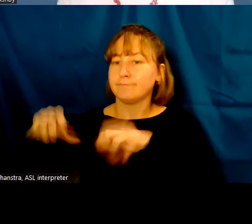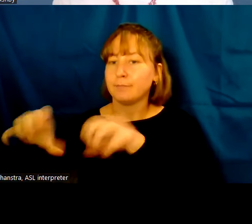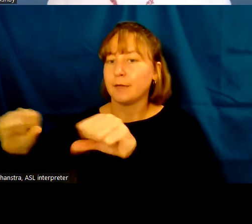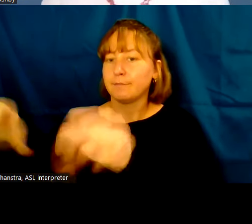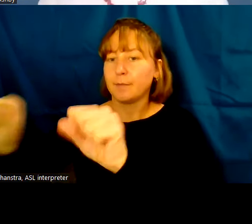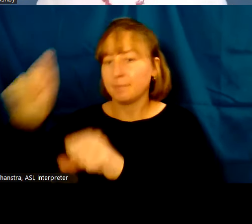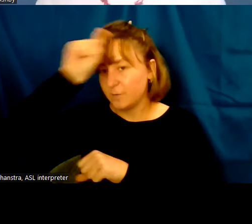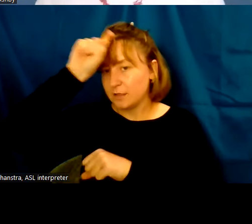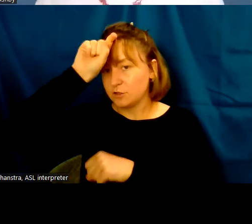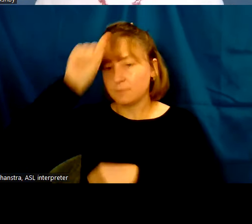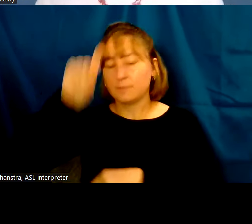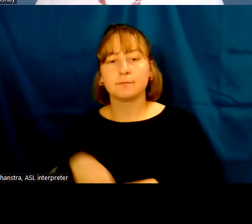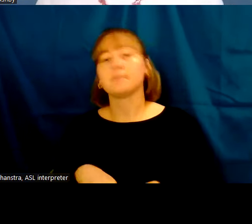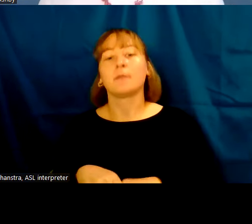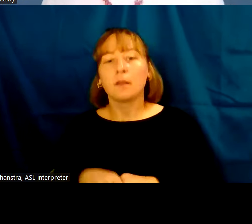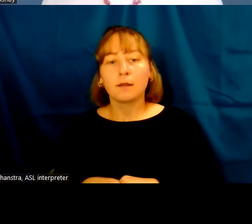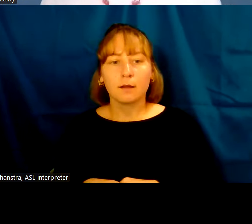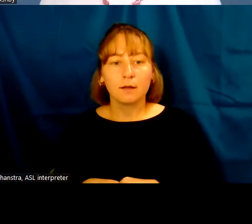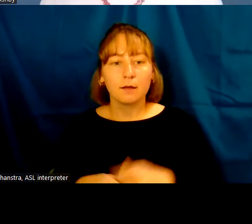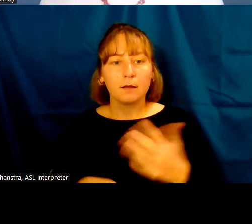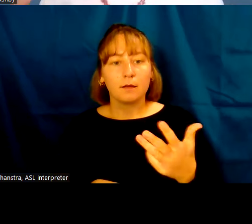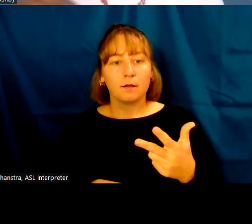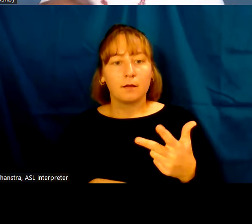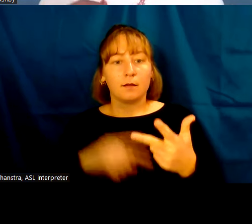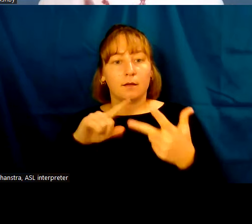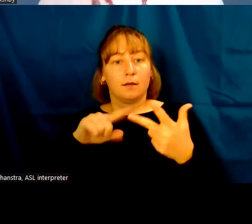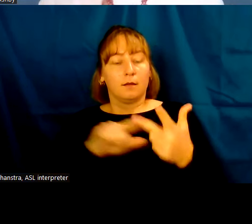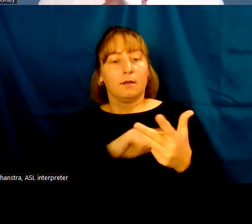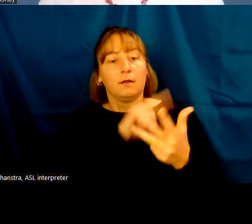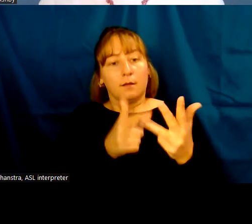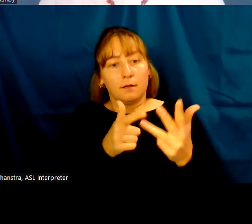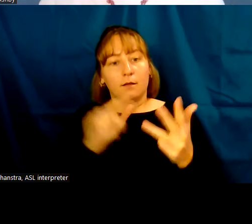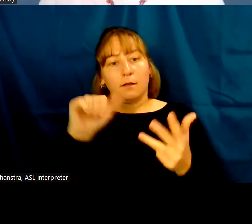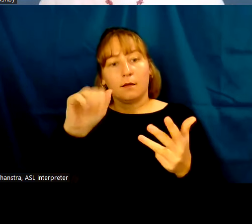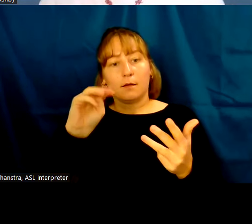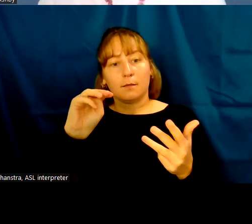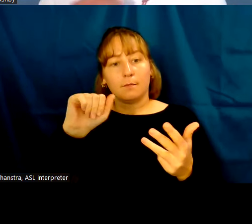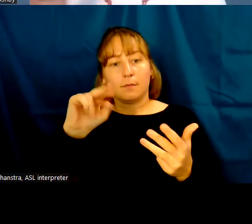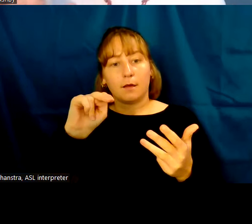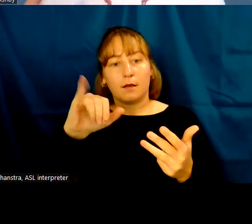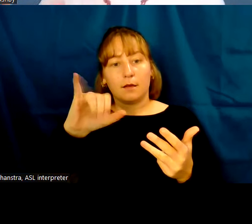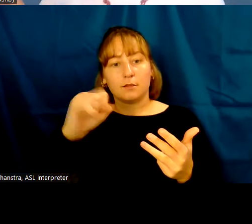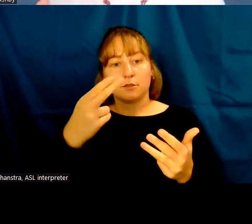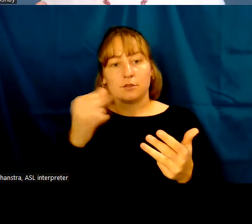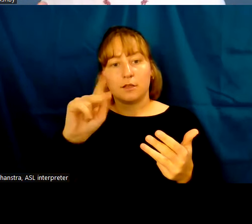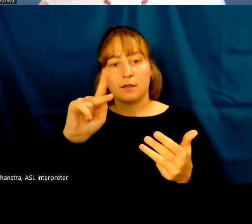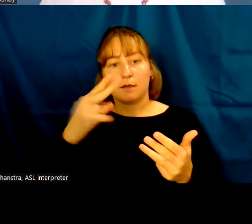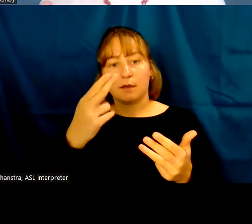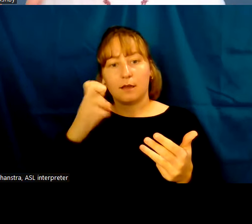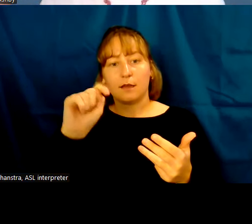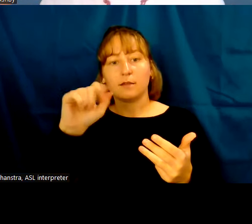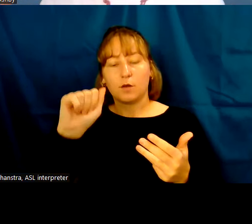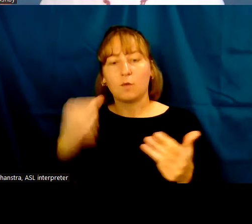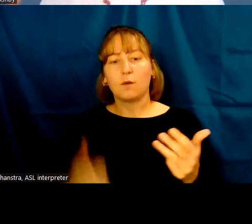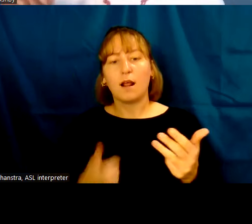Egypt. Amani Reynas is followed by Amani Shacheto, who lives right around the